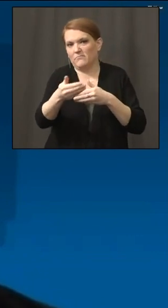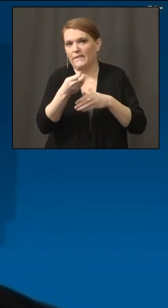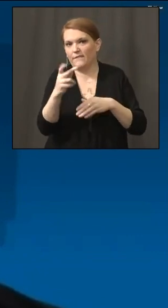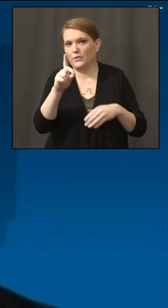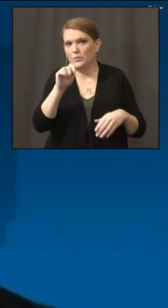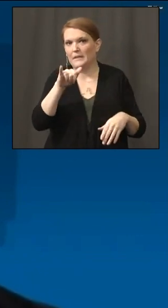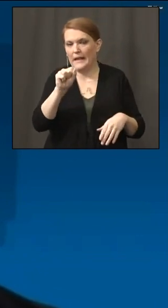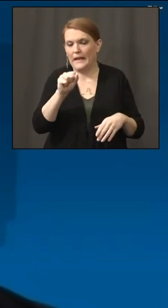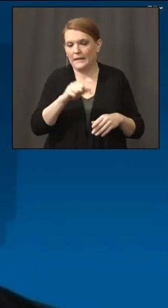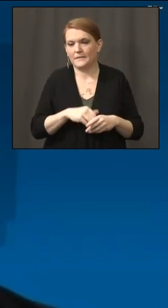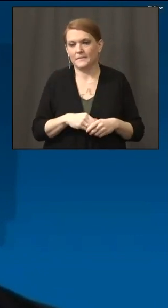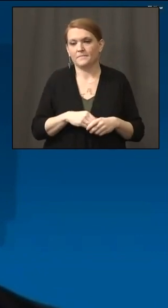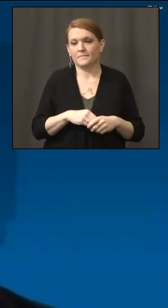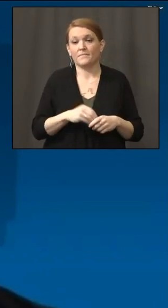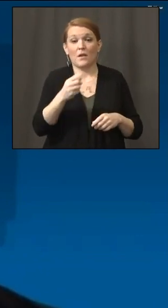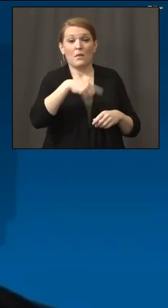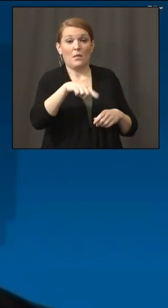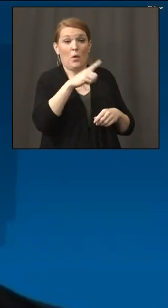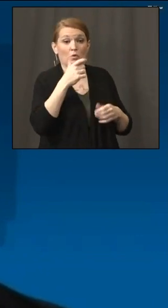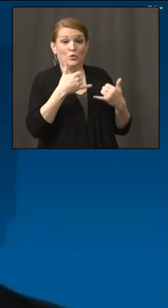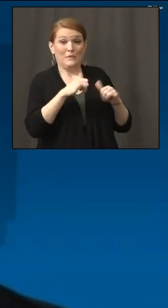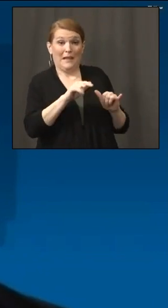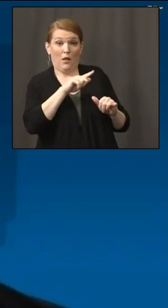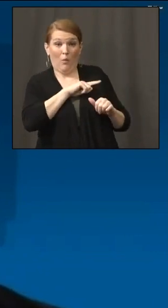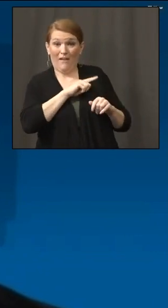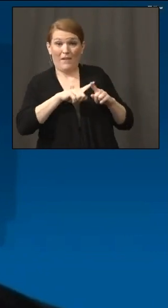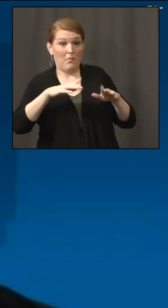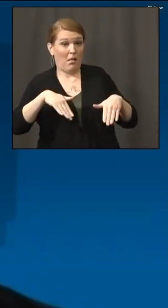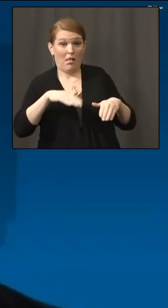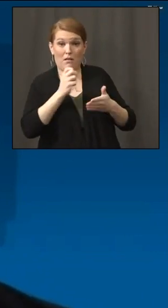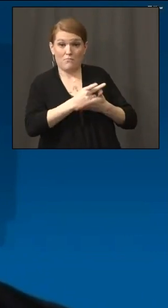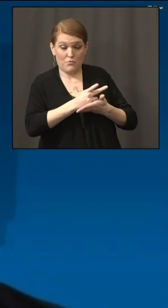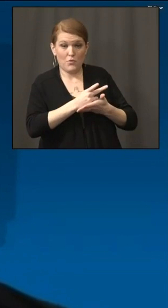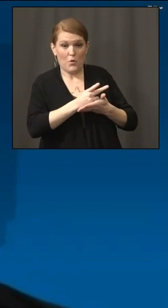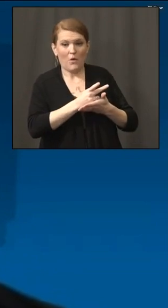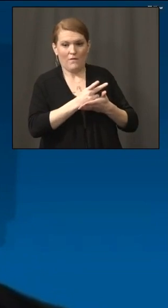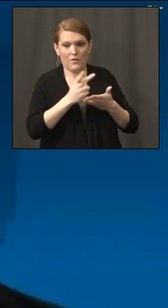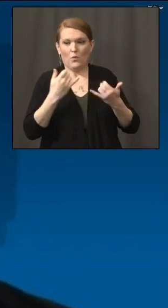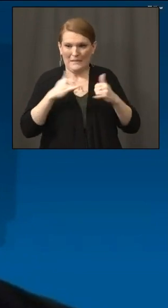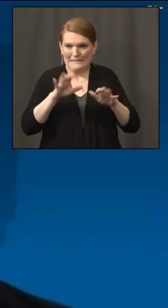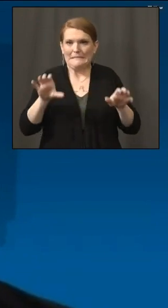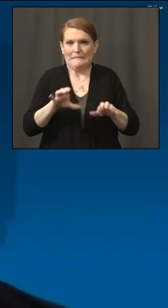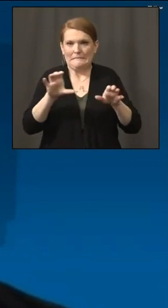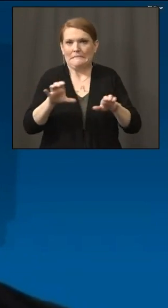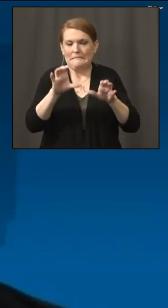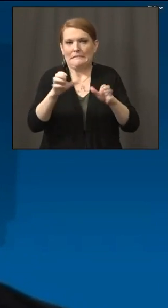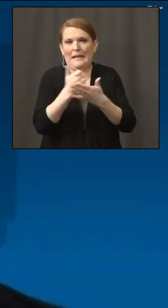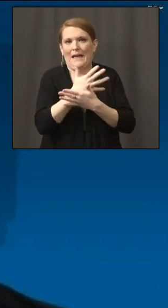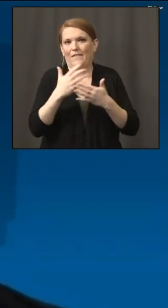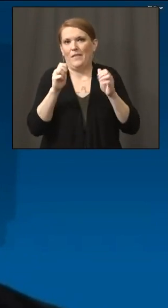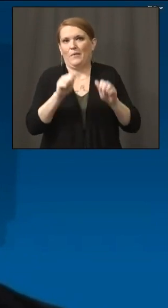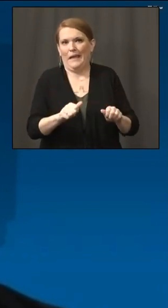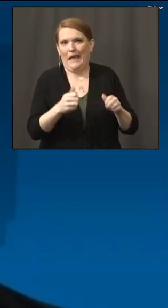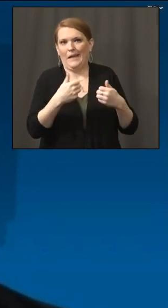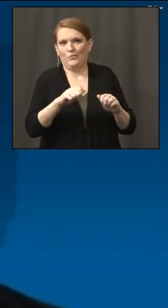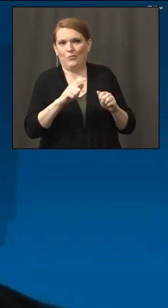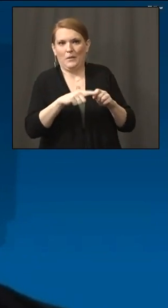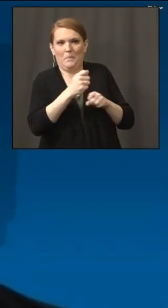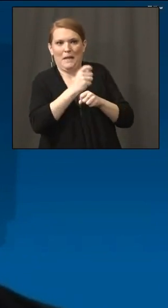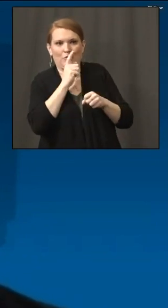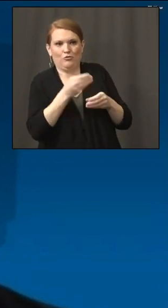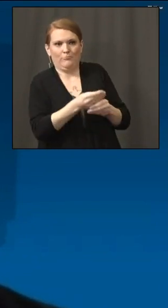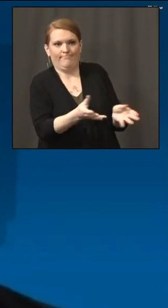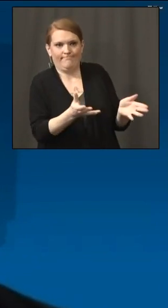on the remaining eligible small businesses to get us to that 10,000 number, if you will. And so, again, I just